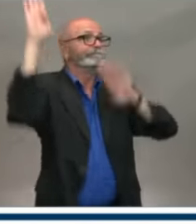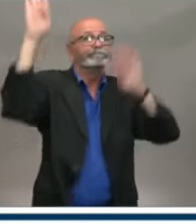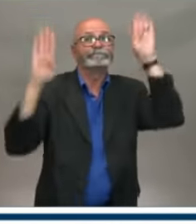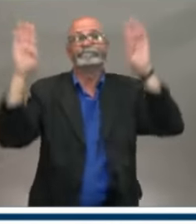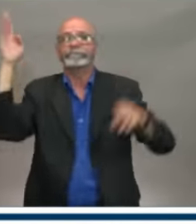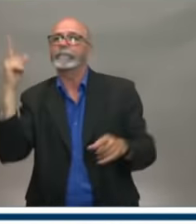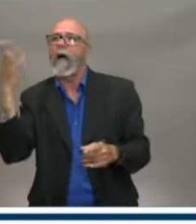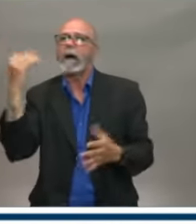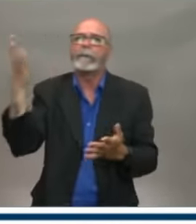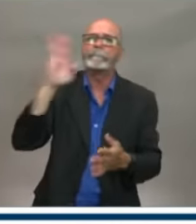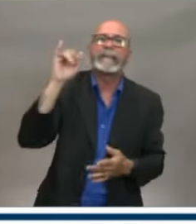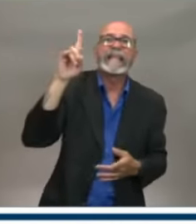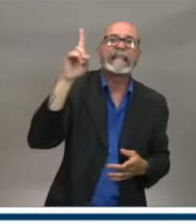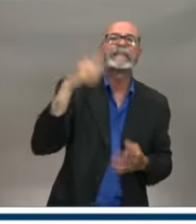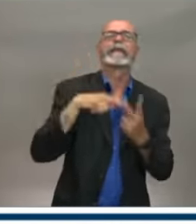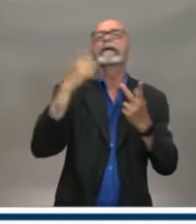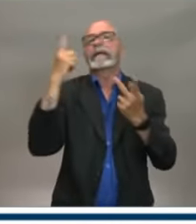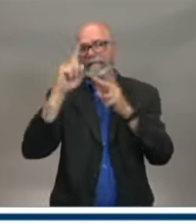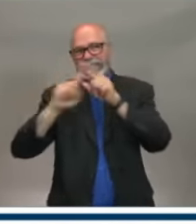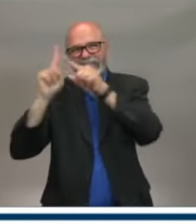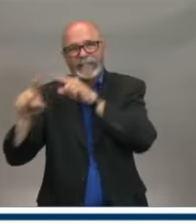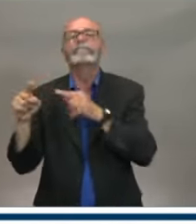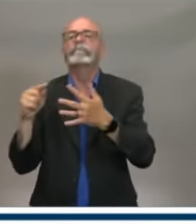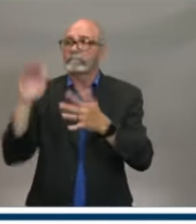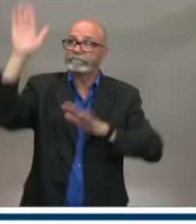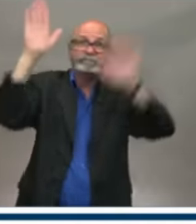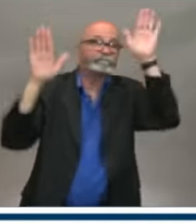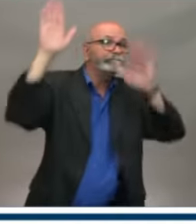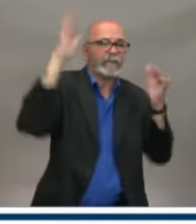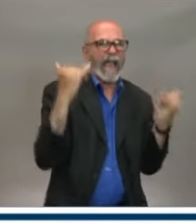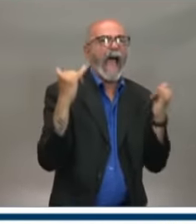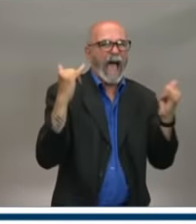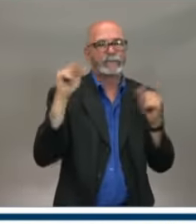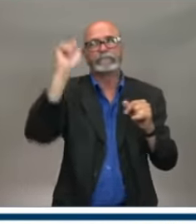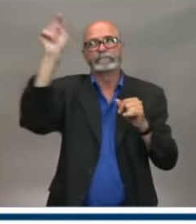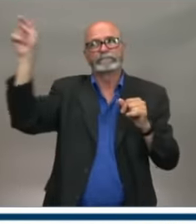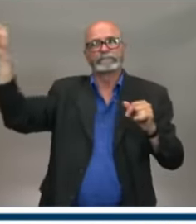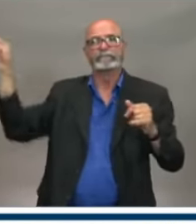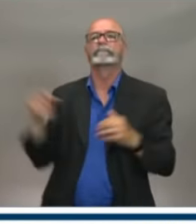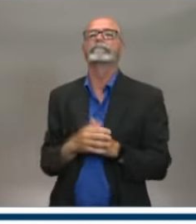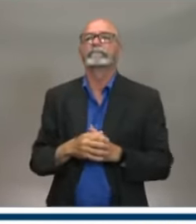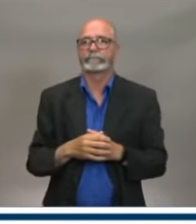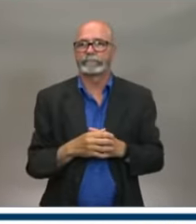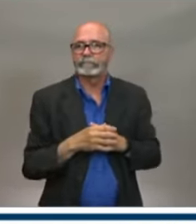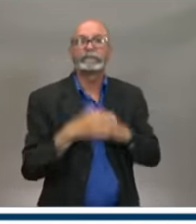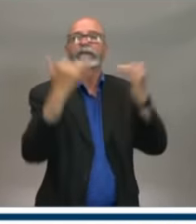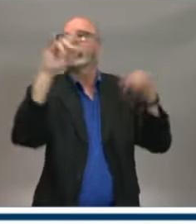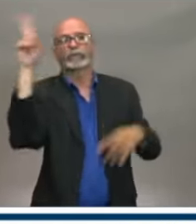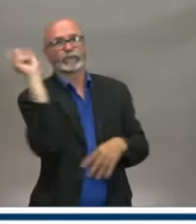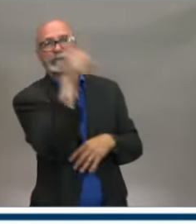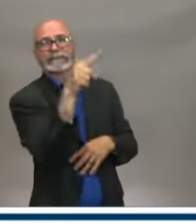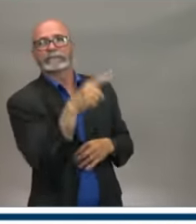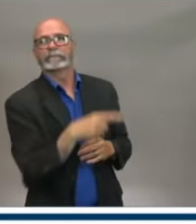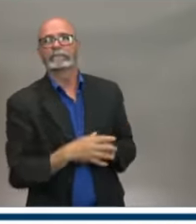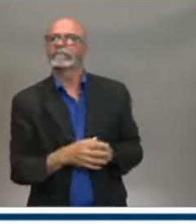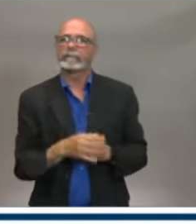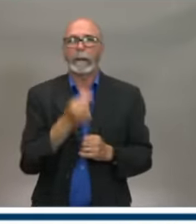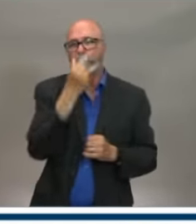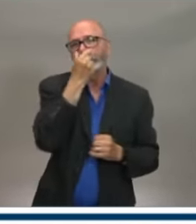may have. Just a reminder, one question, one follow-up in the amount of time that we have today. First question will go to Global's Alicia Drouse.